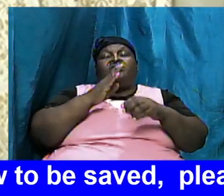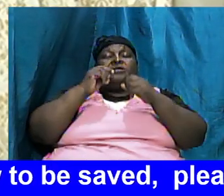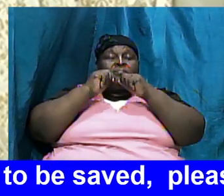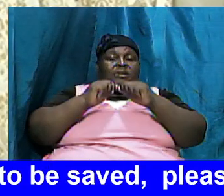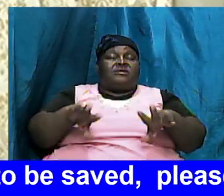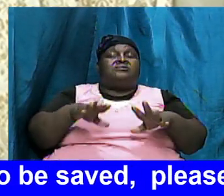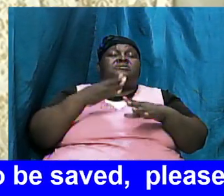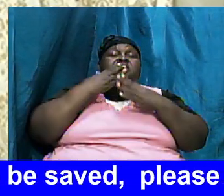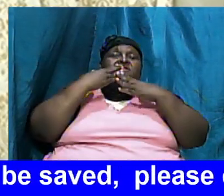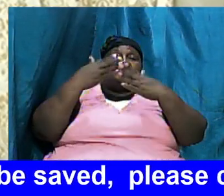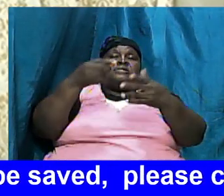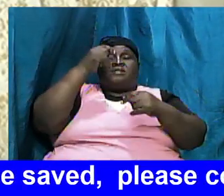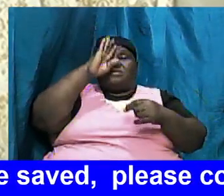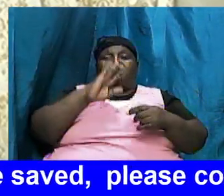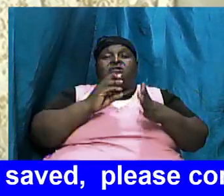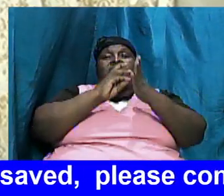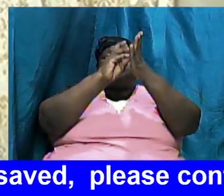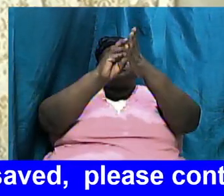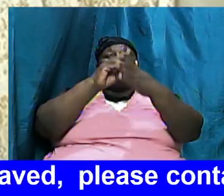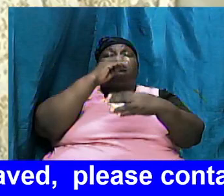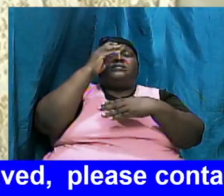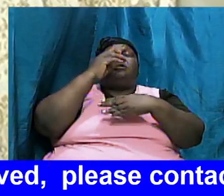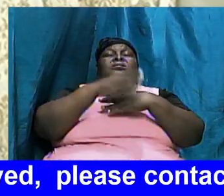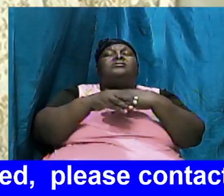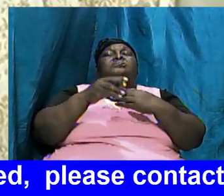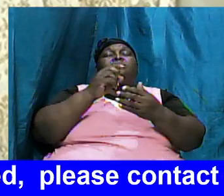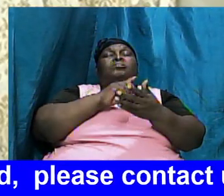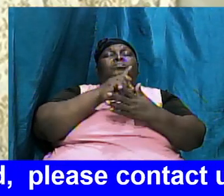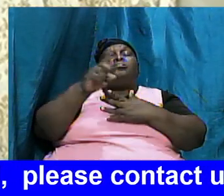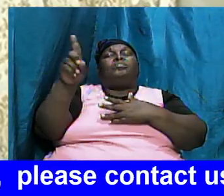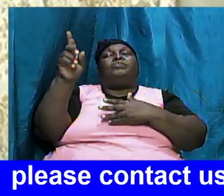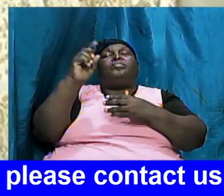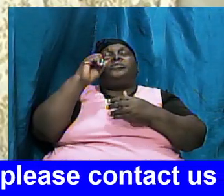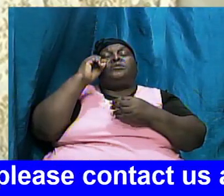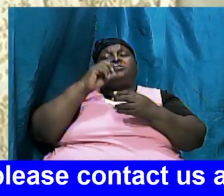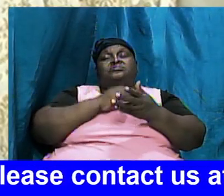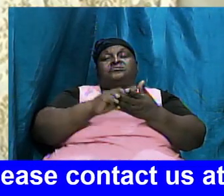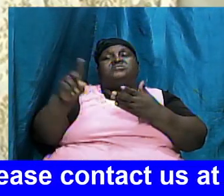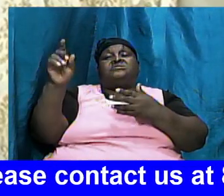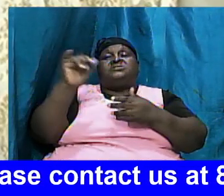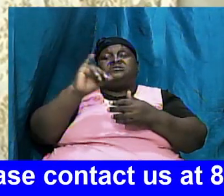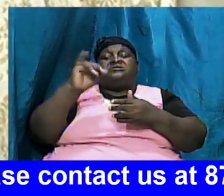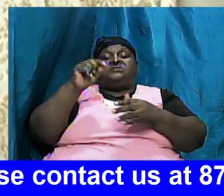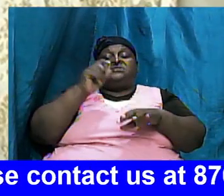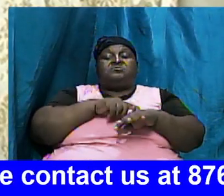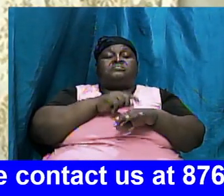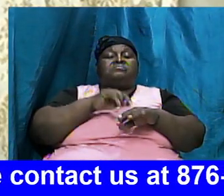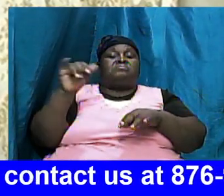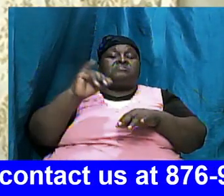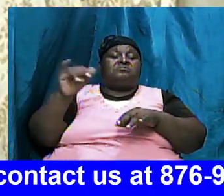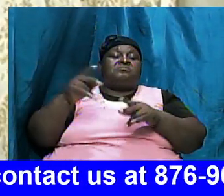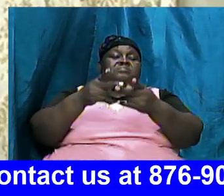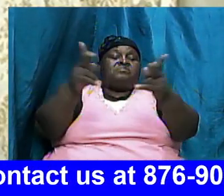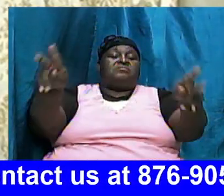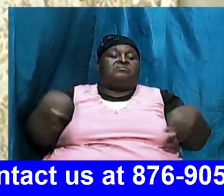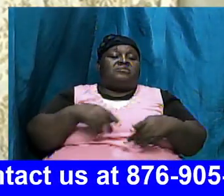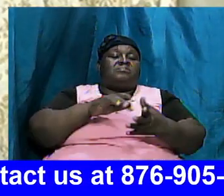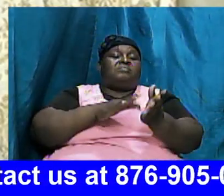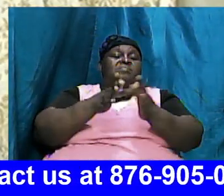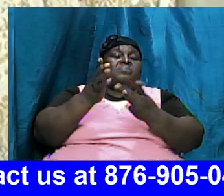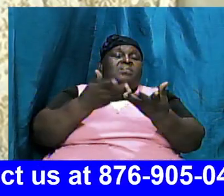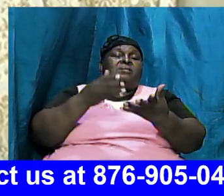and God's willing next week same time same place for Bible study in Jesus name